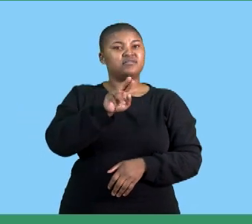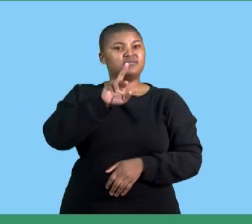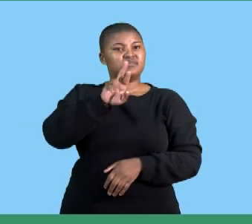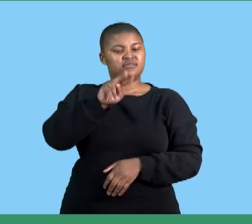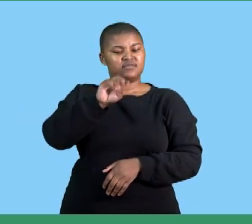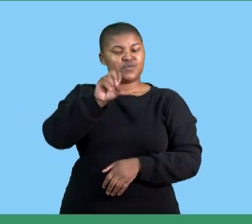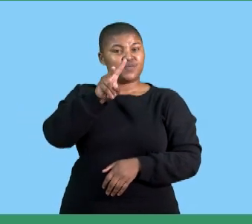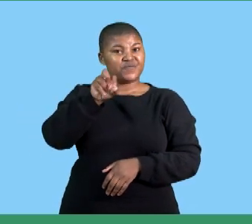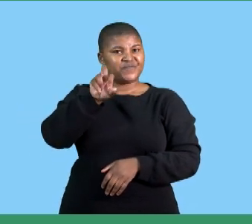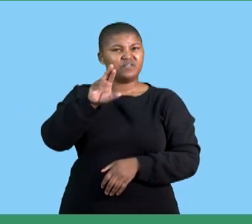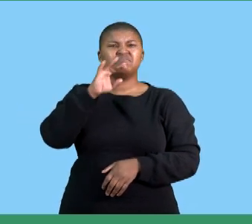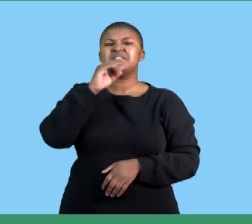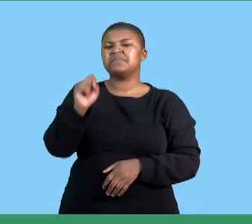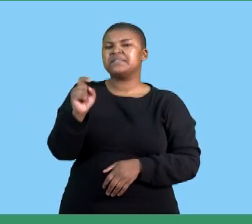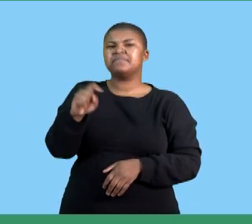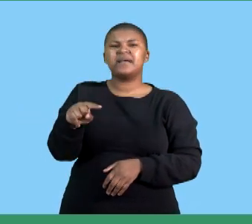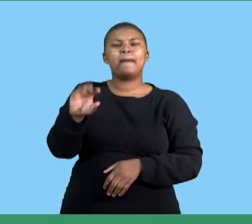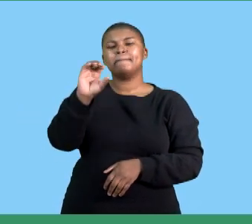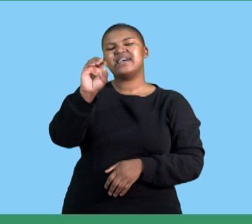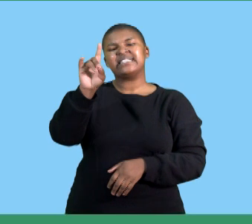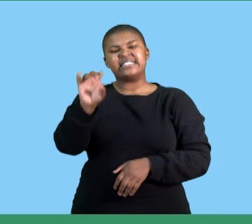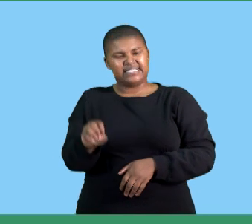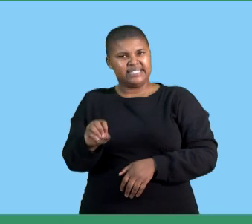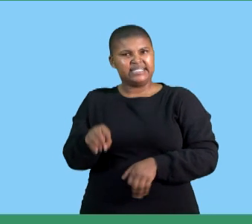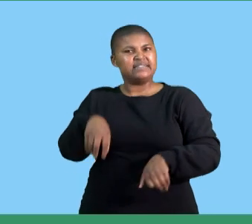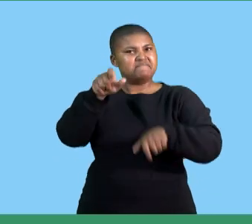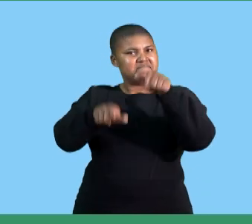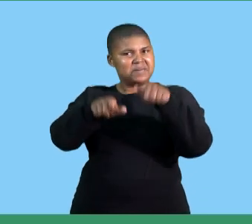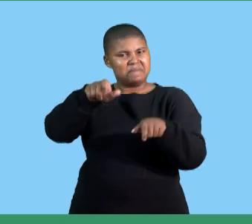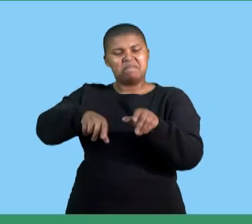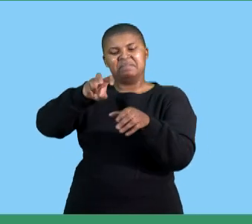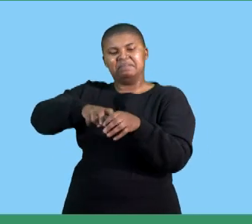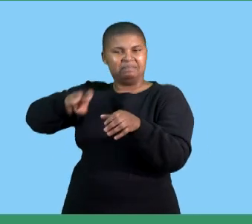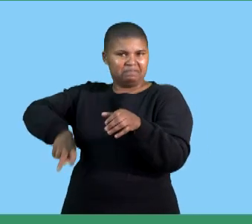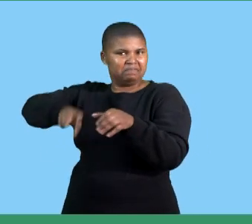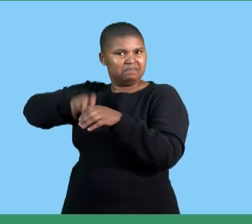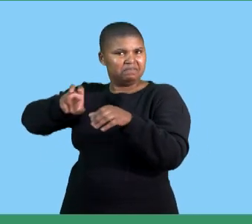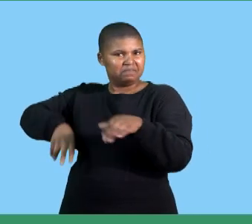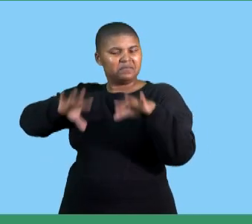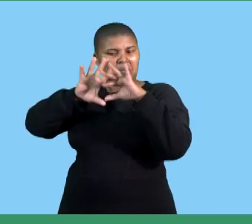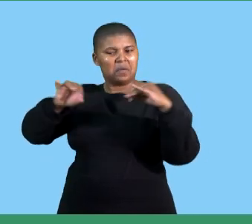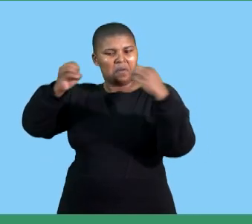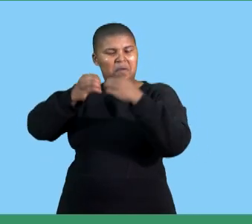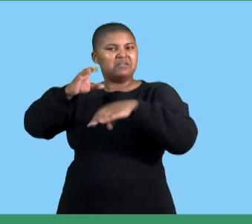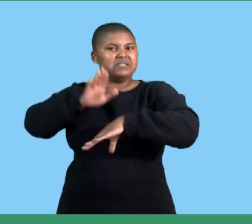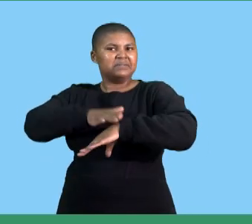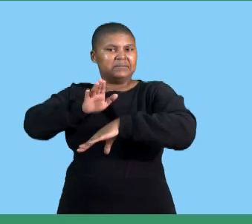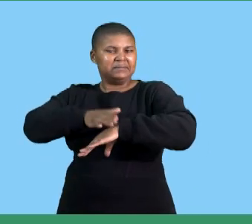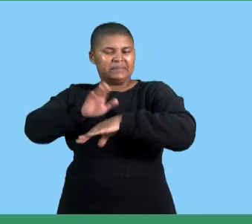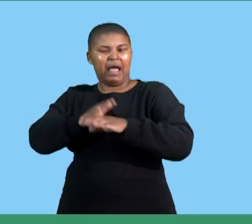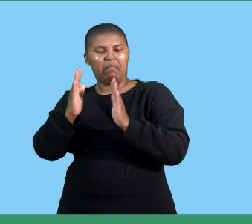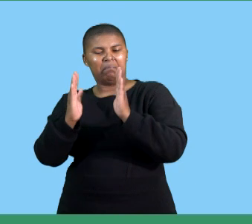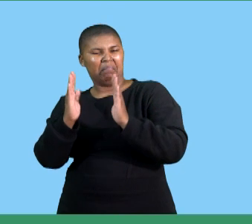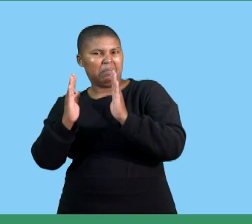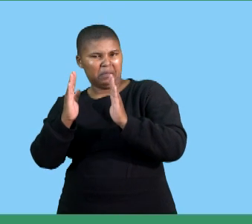which is defined as the percentage of employees that leave the organization during a